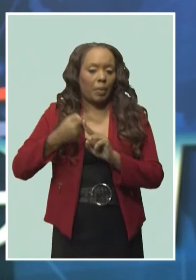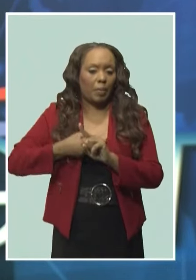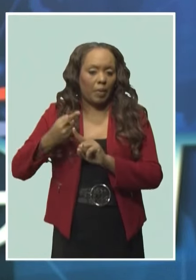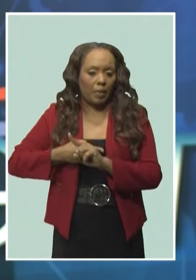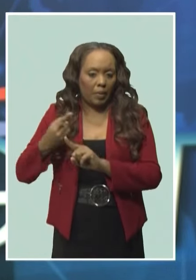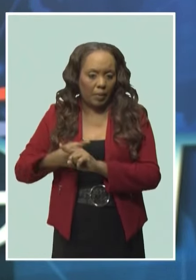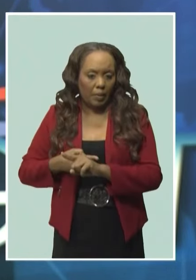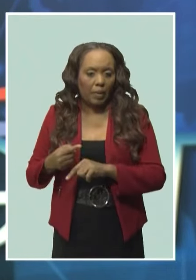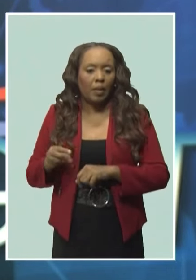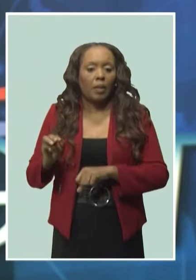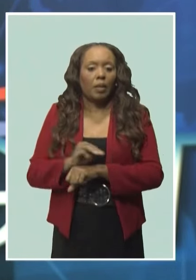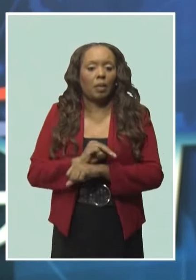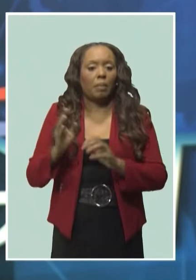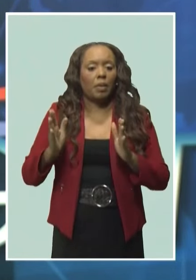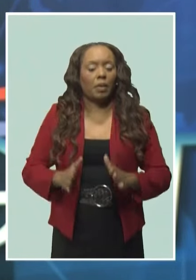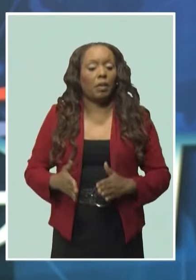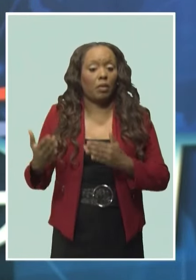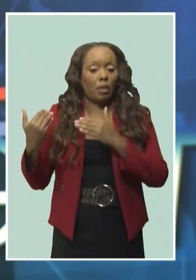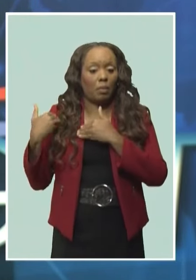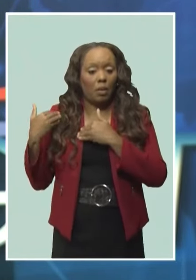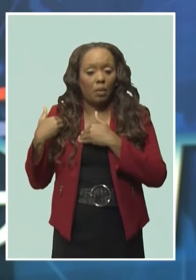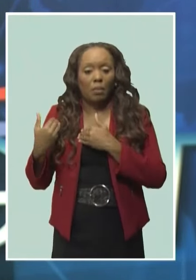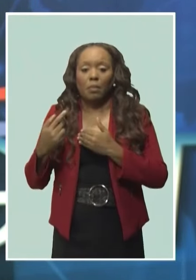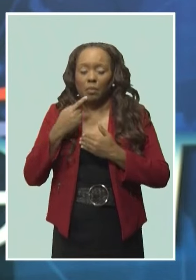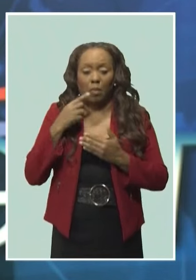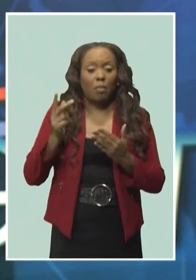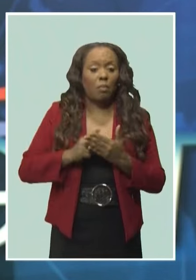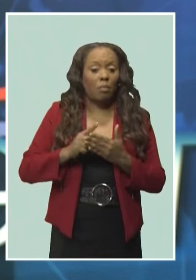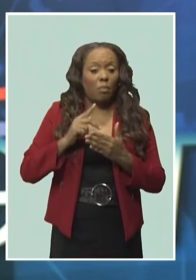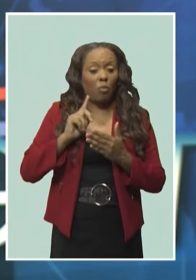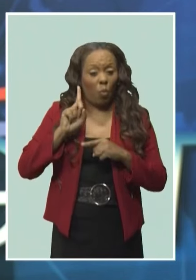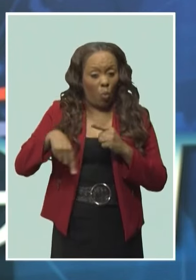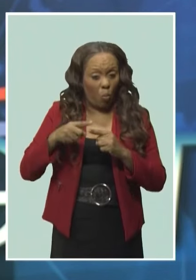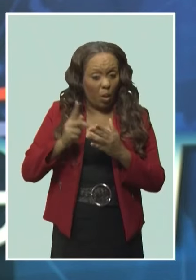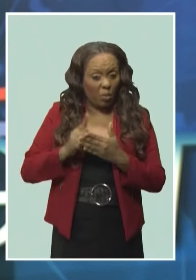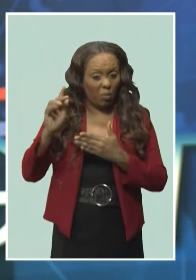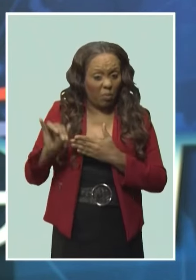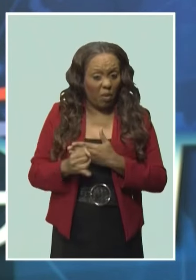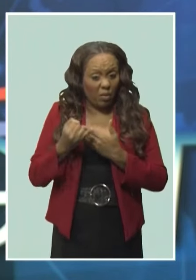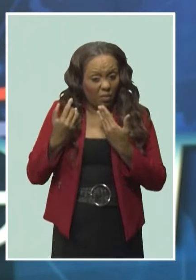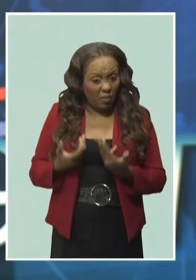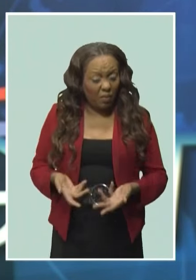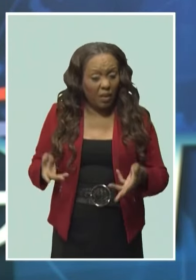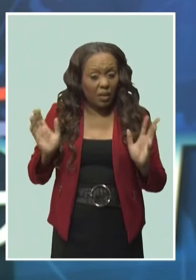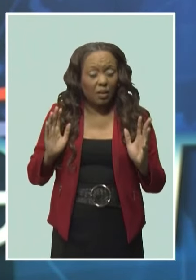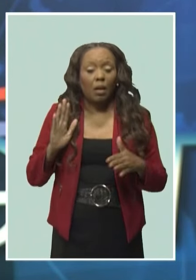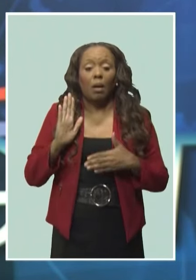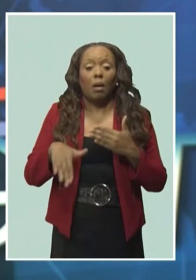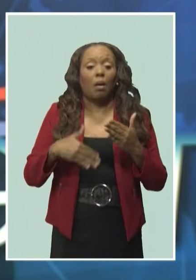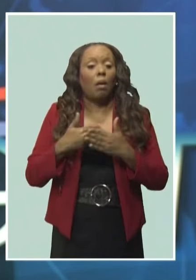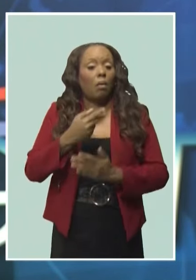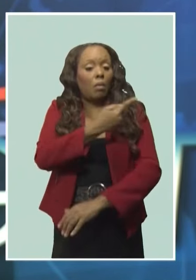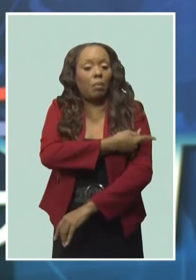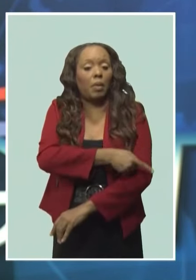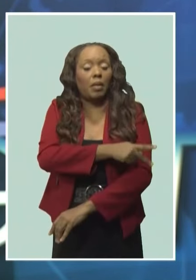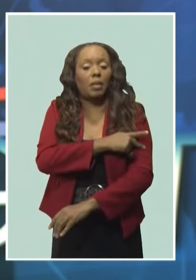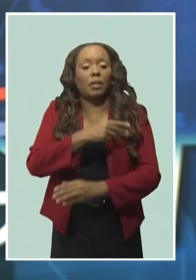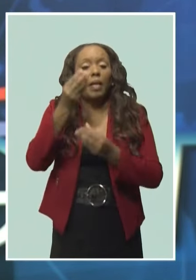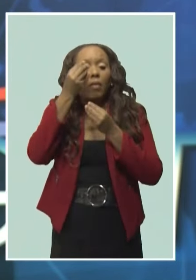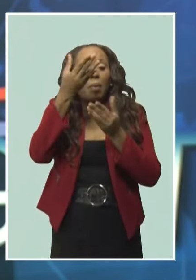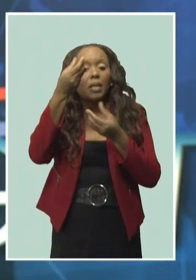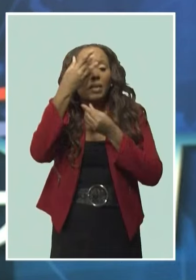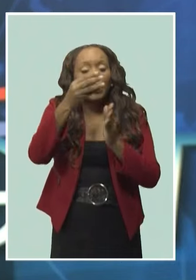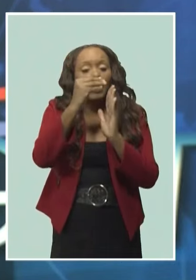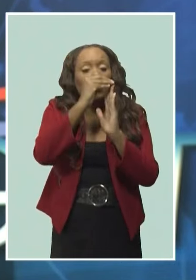State in that ministry, Davidson Ishmael. He says on completion of the project, it is expected that all patient records will be fully